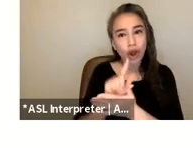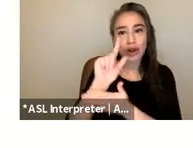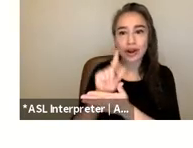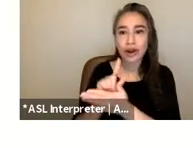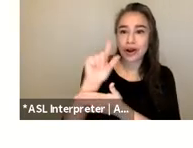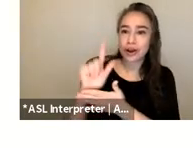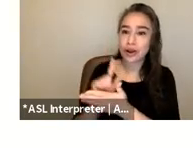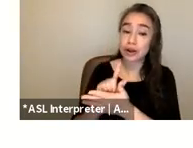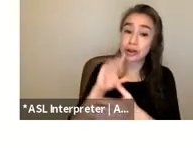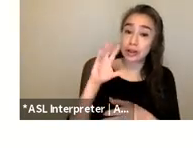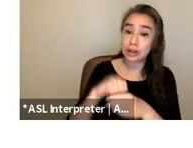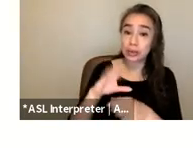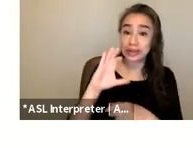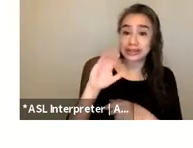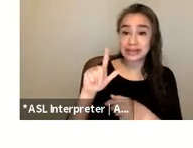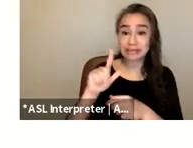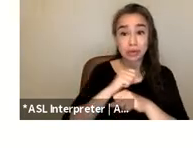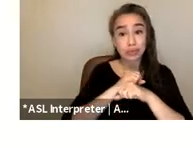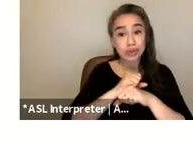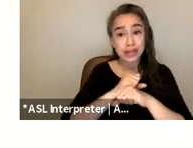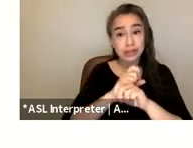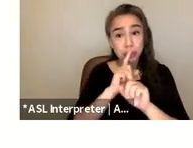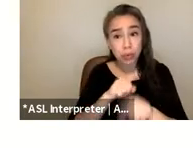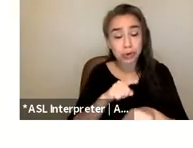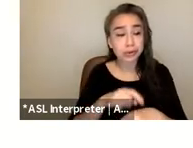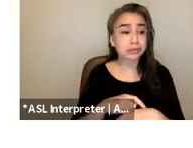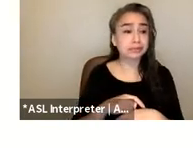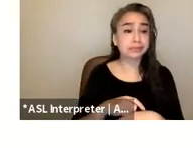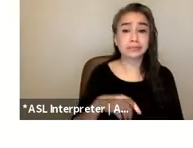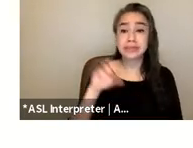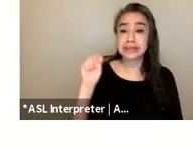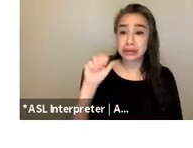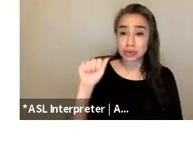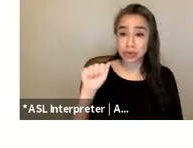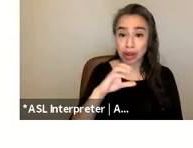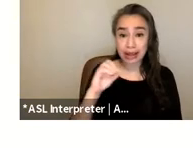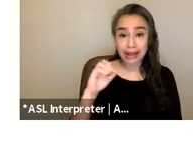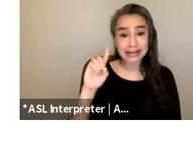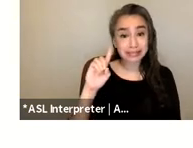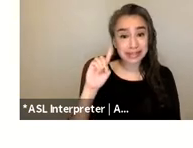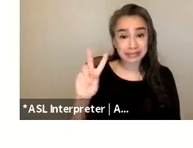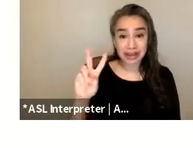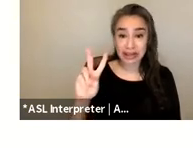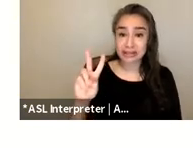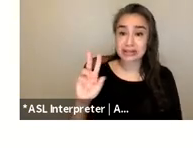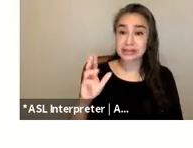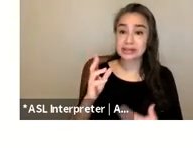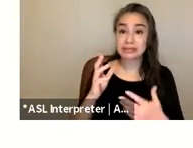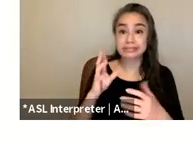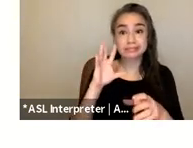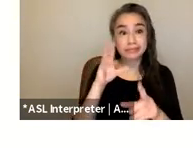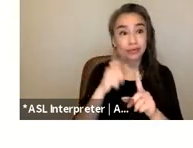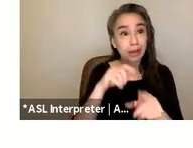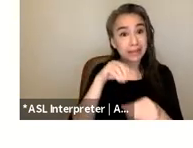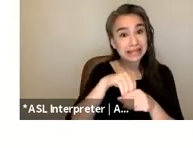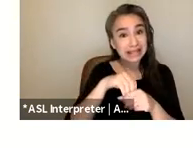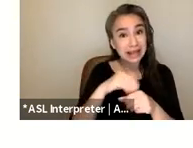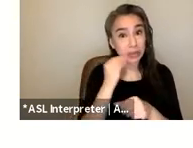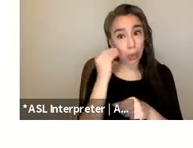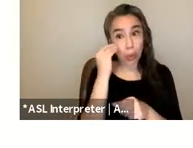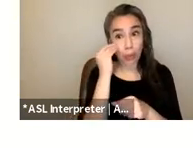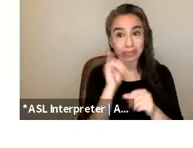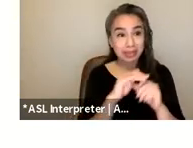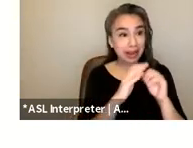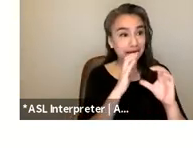protection orders um moving sexual assault and domestic violence from an inside the home conversation to a